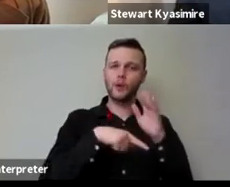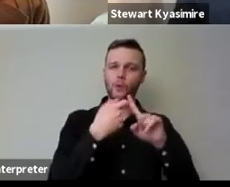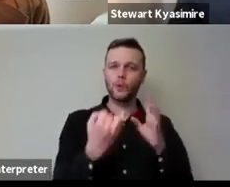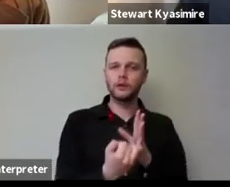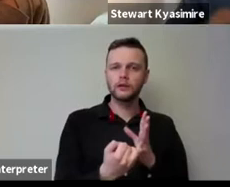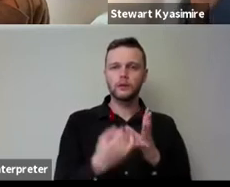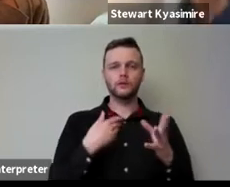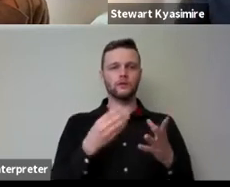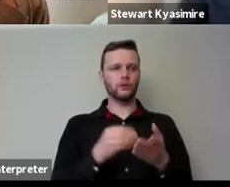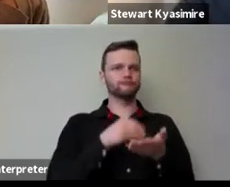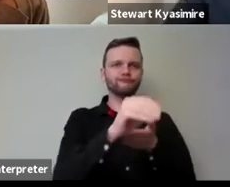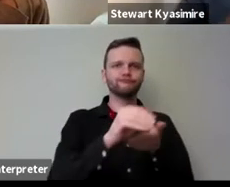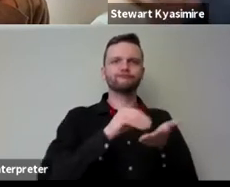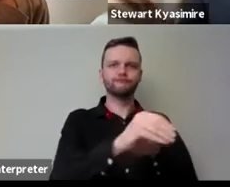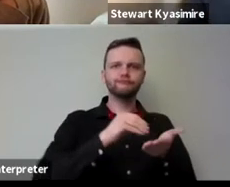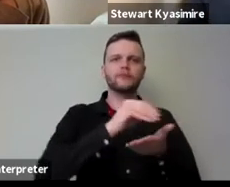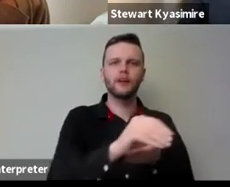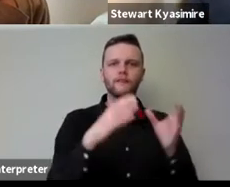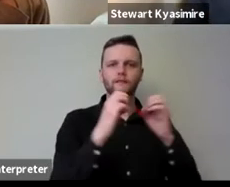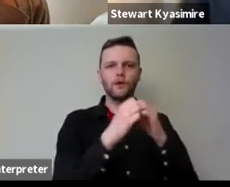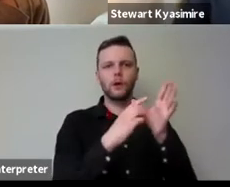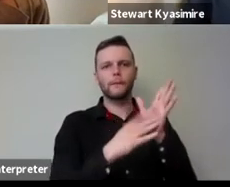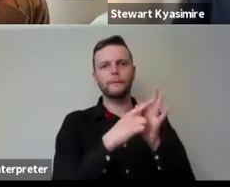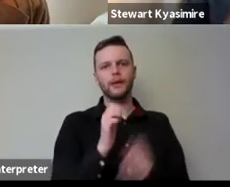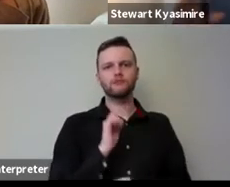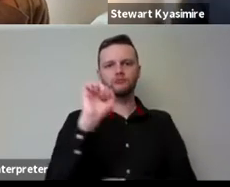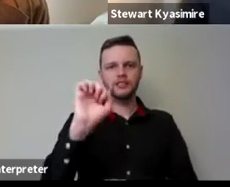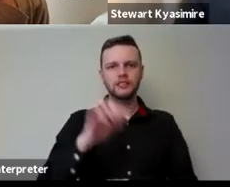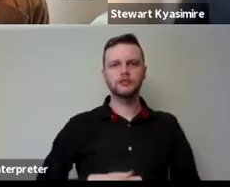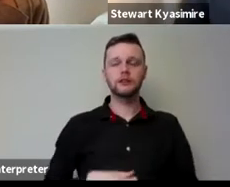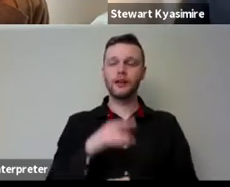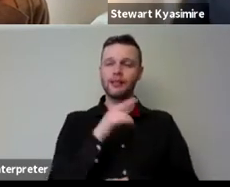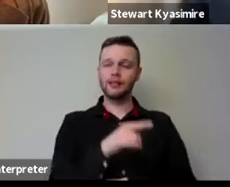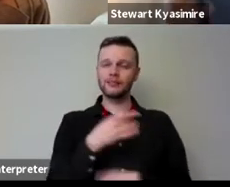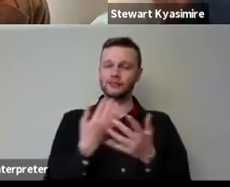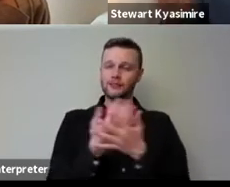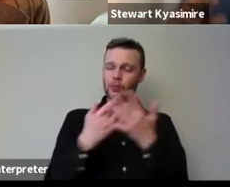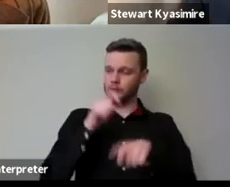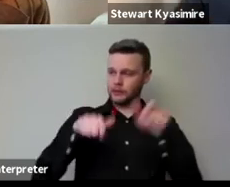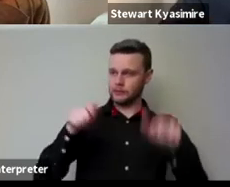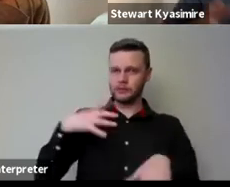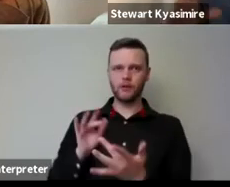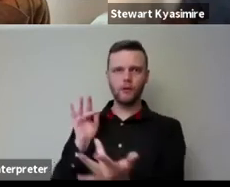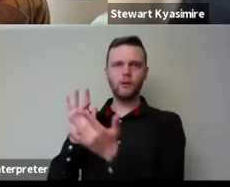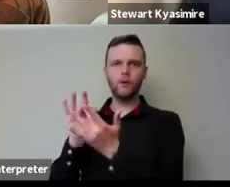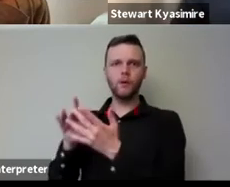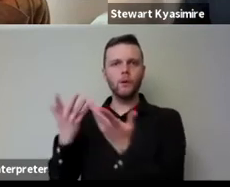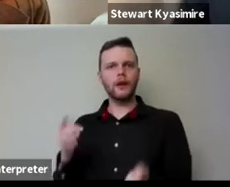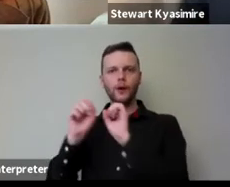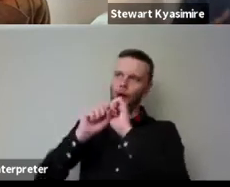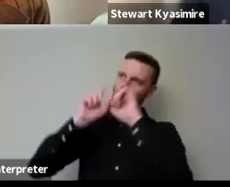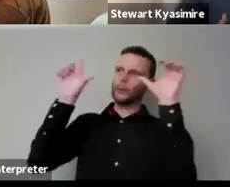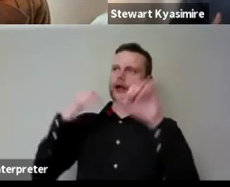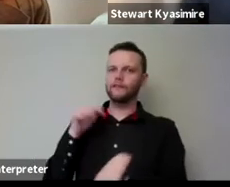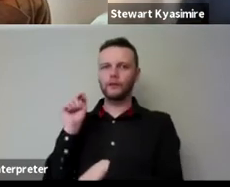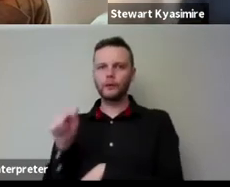representation you've got you they're all doing it and there's many many people contacting me saying oh we became aware we are you